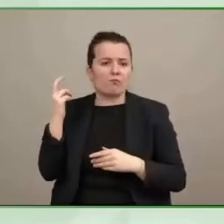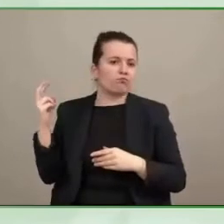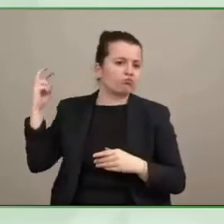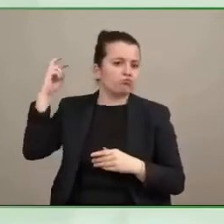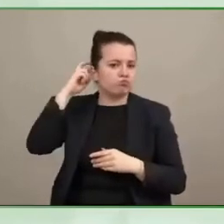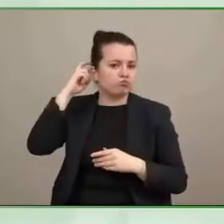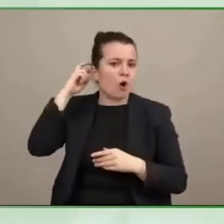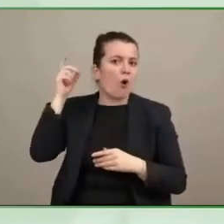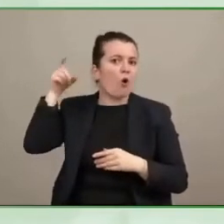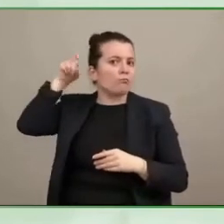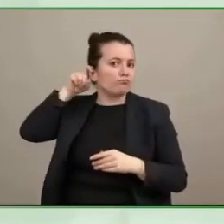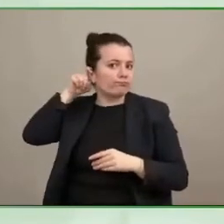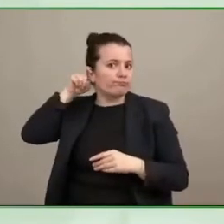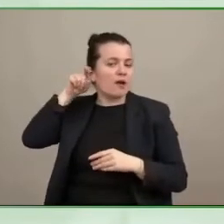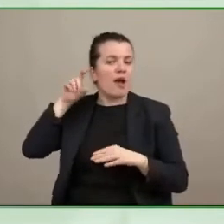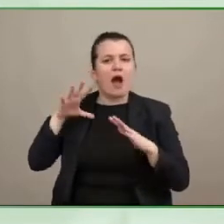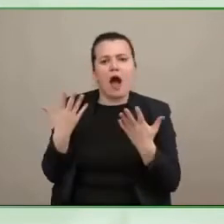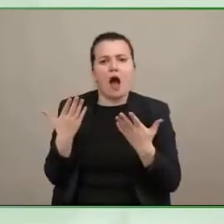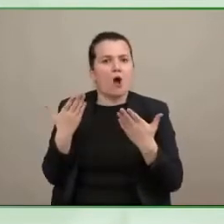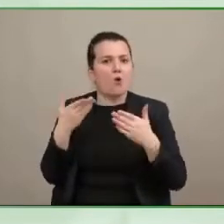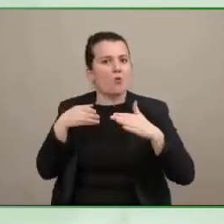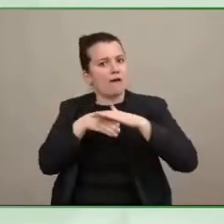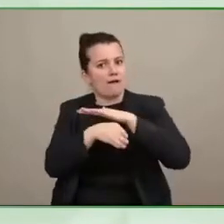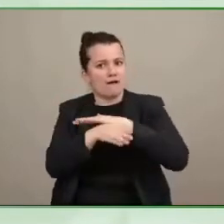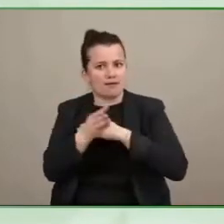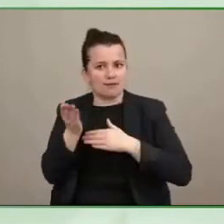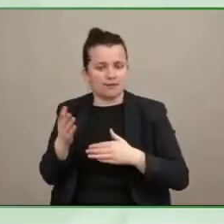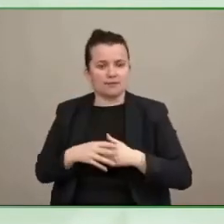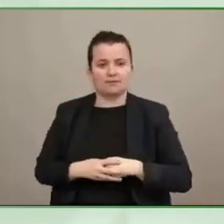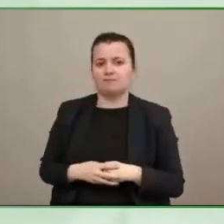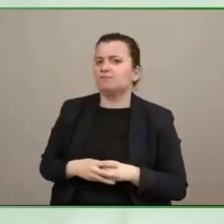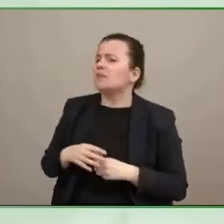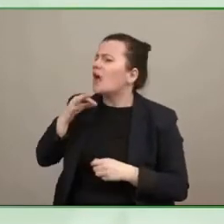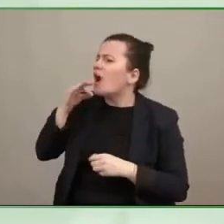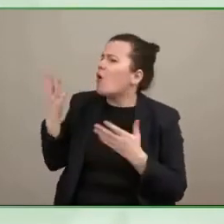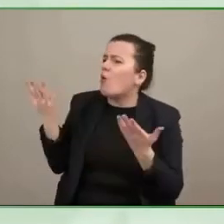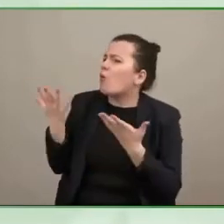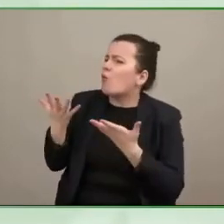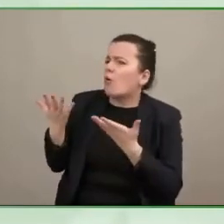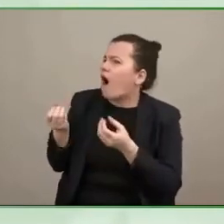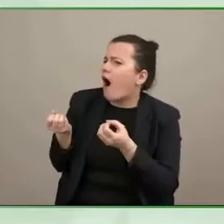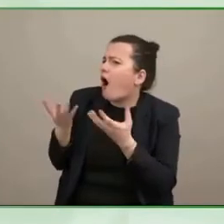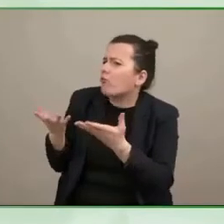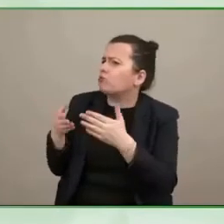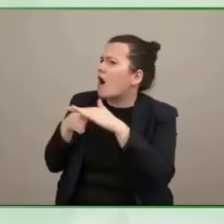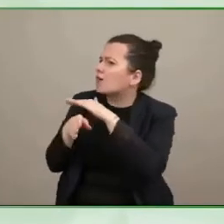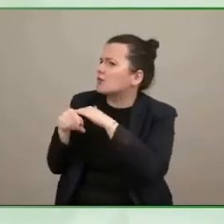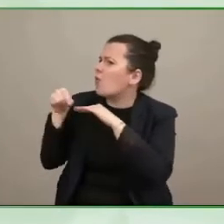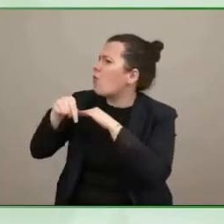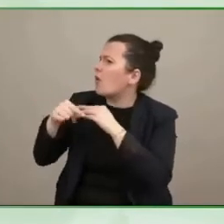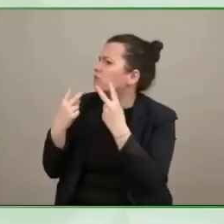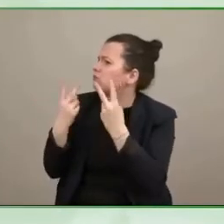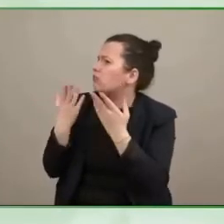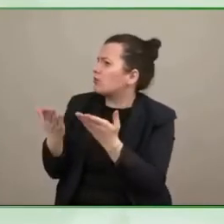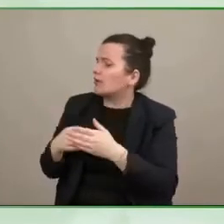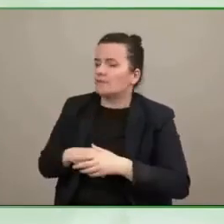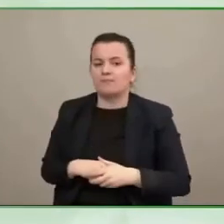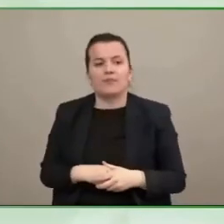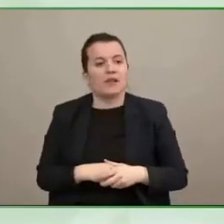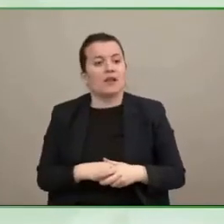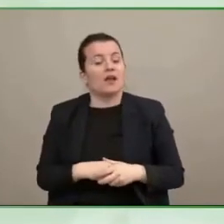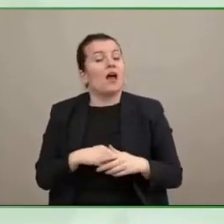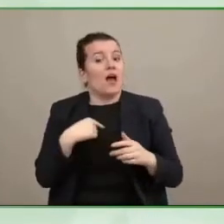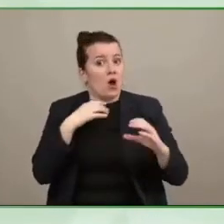what is effective communication for them so effective communication is what i call a